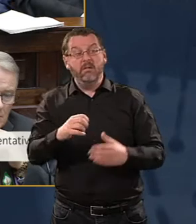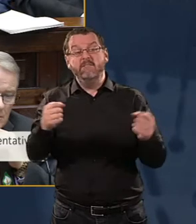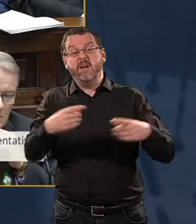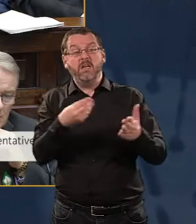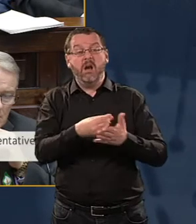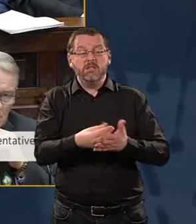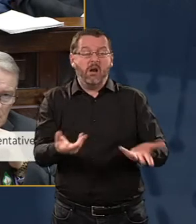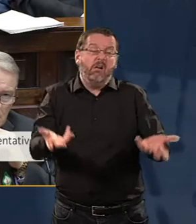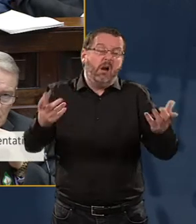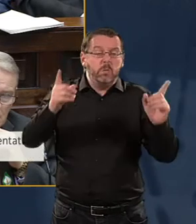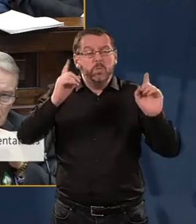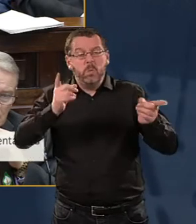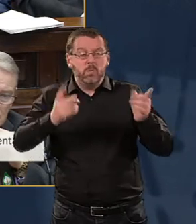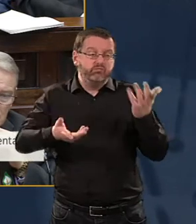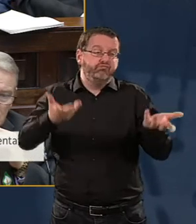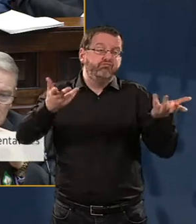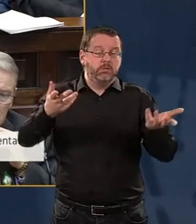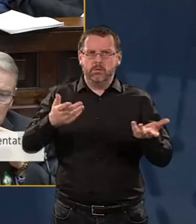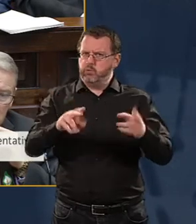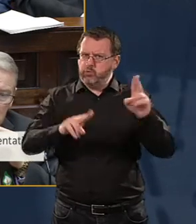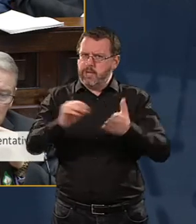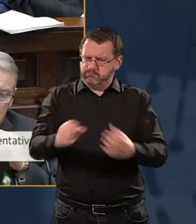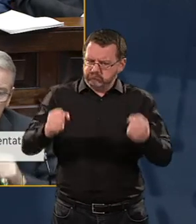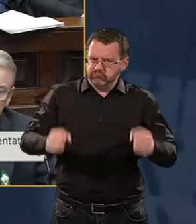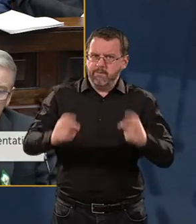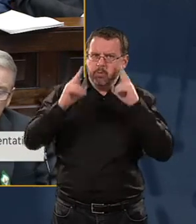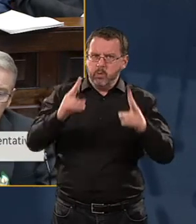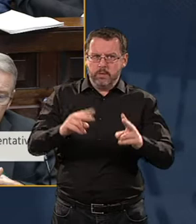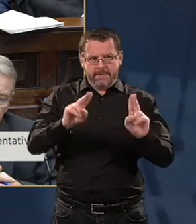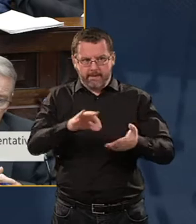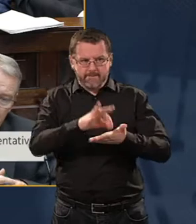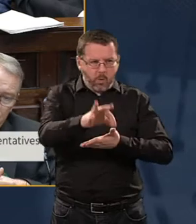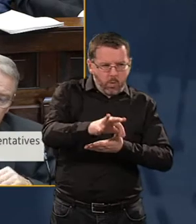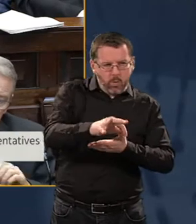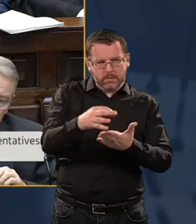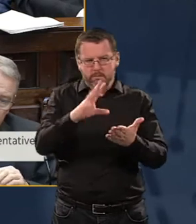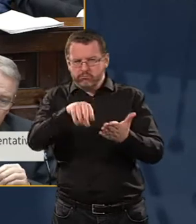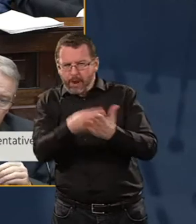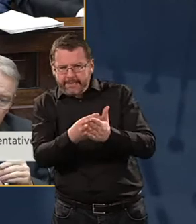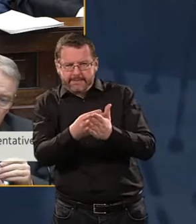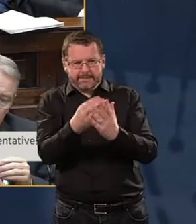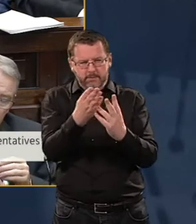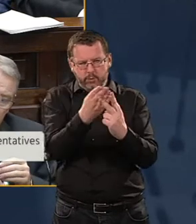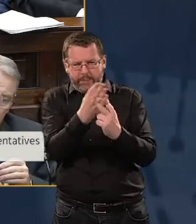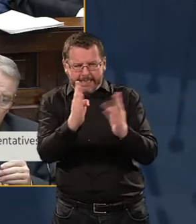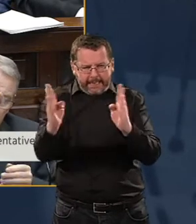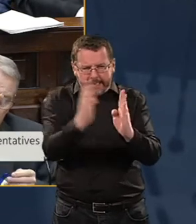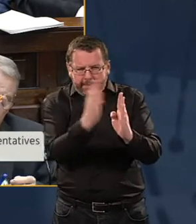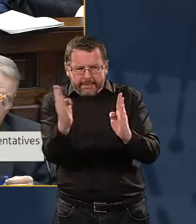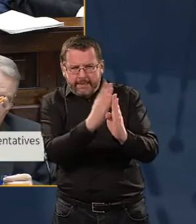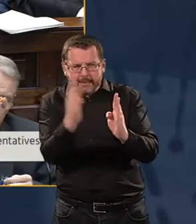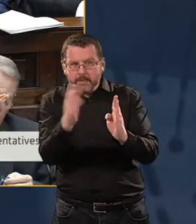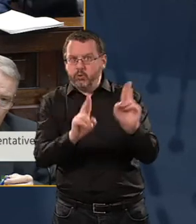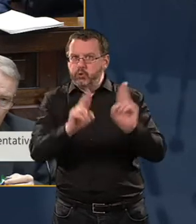view as to the affordability or the price range of the State. It is in a very